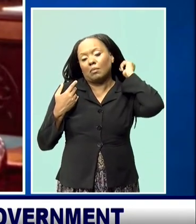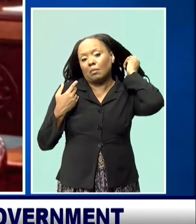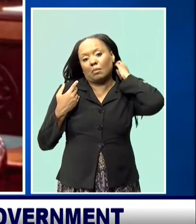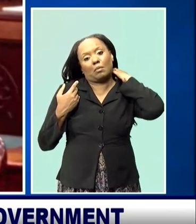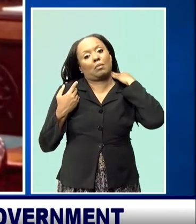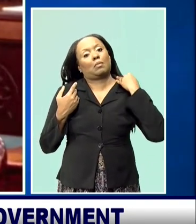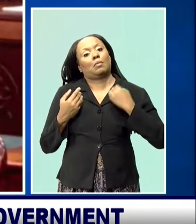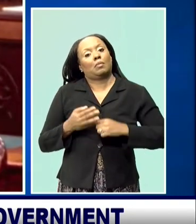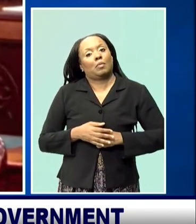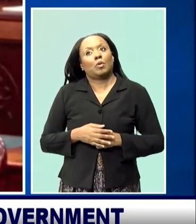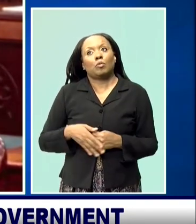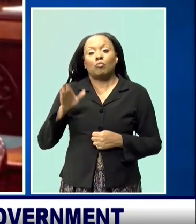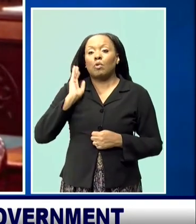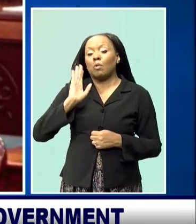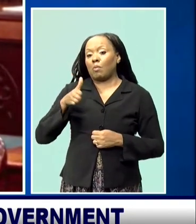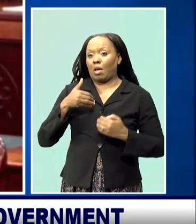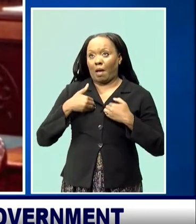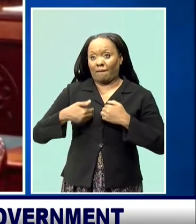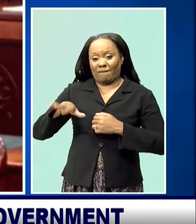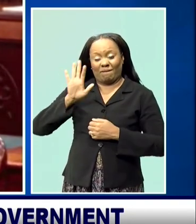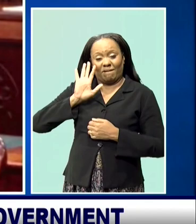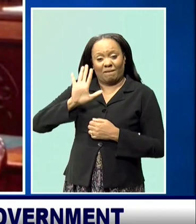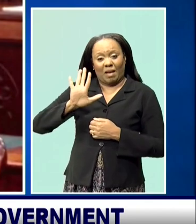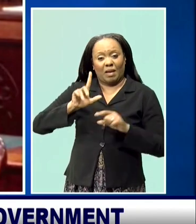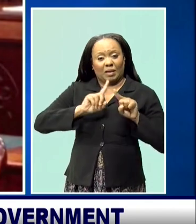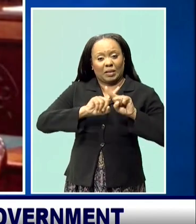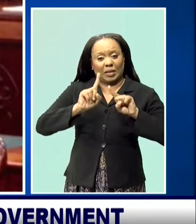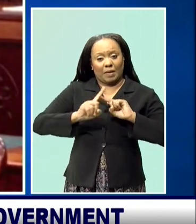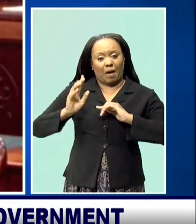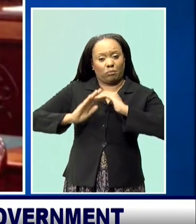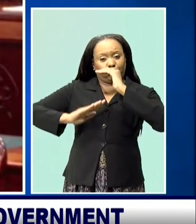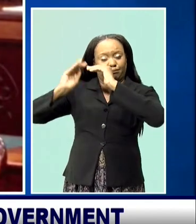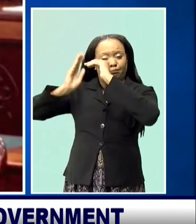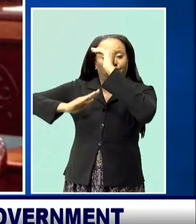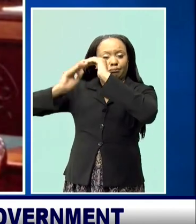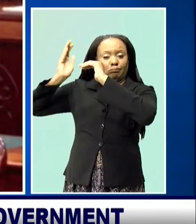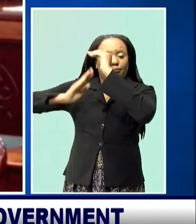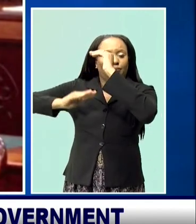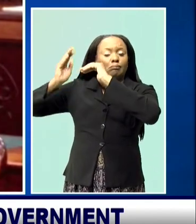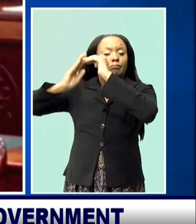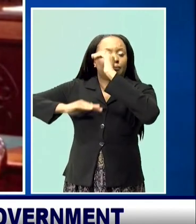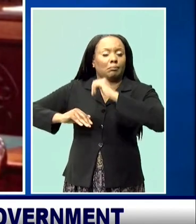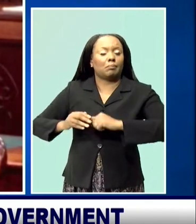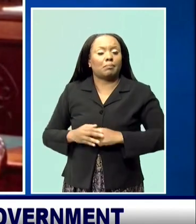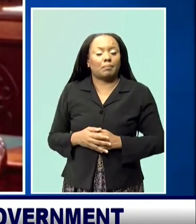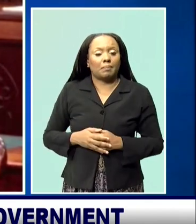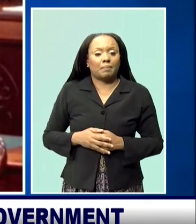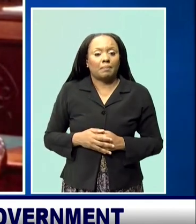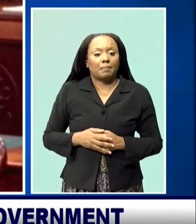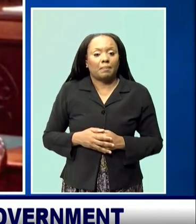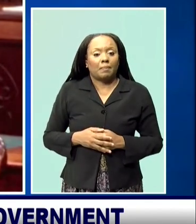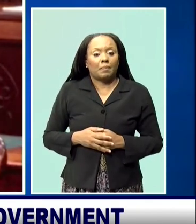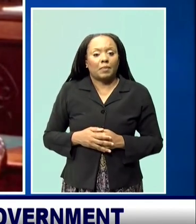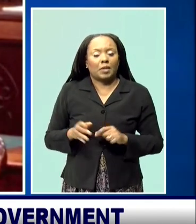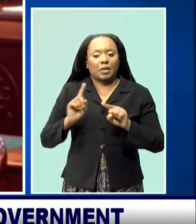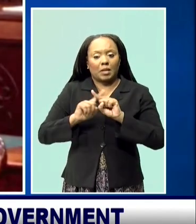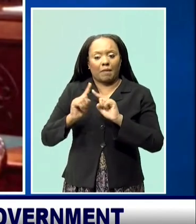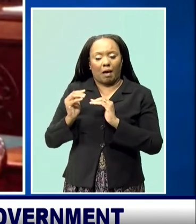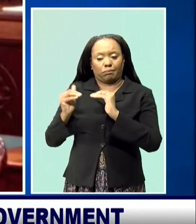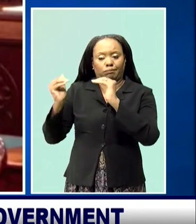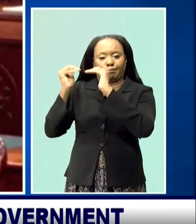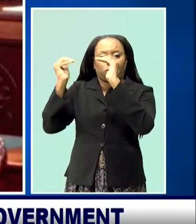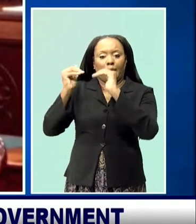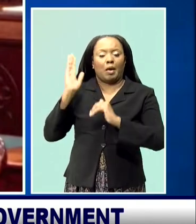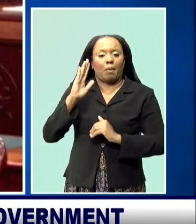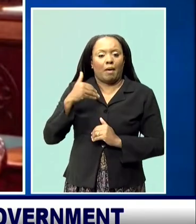quadruplet units built and that will house 20